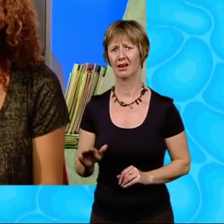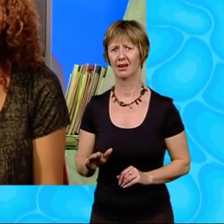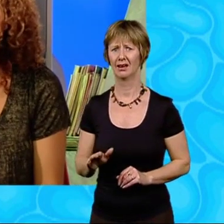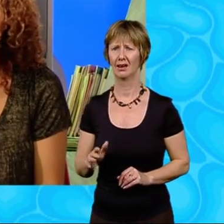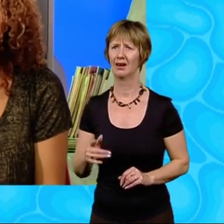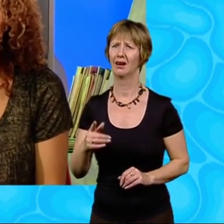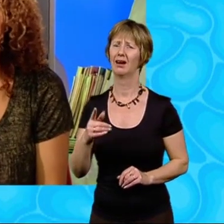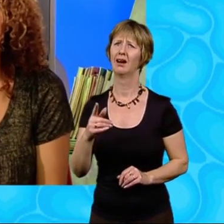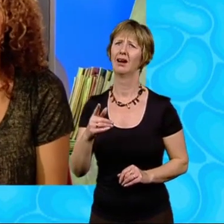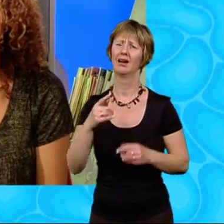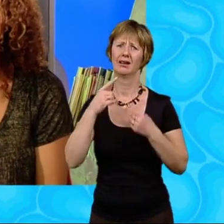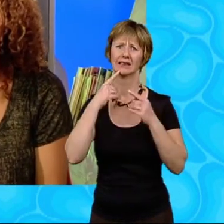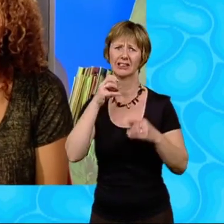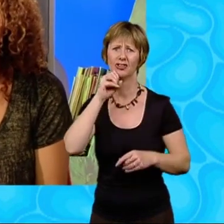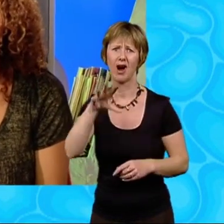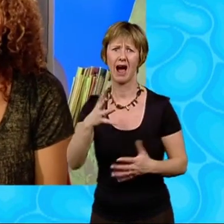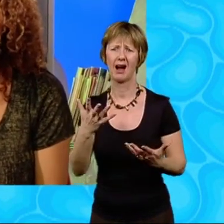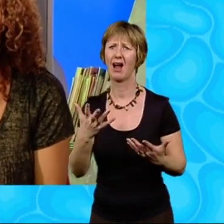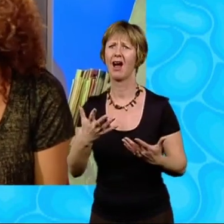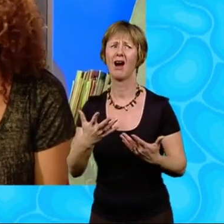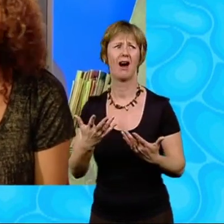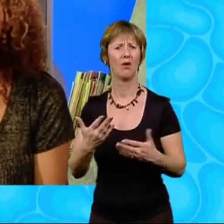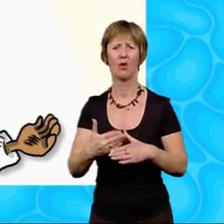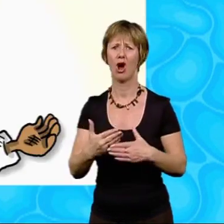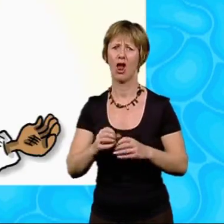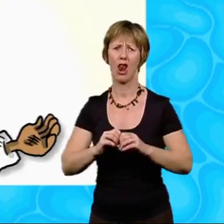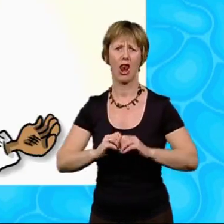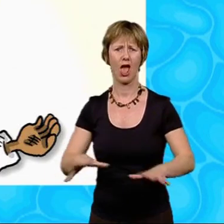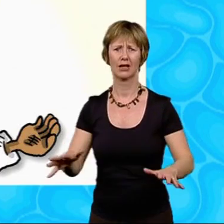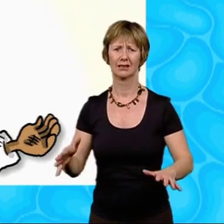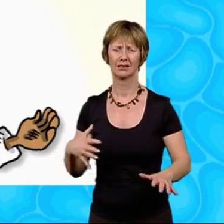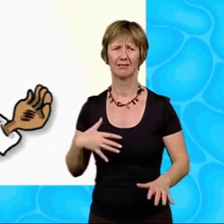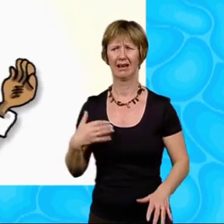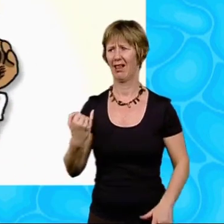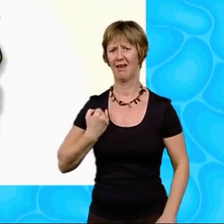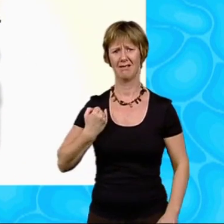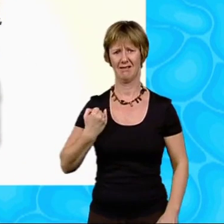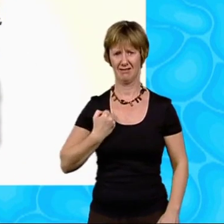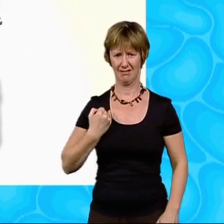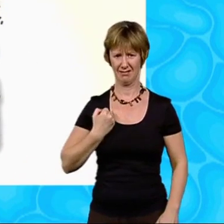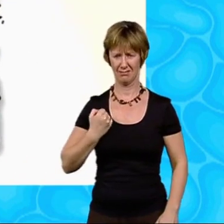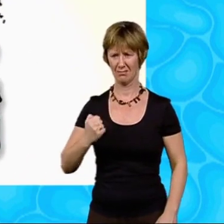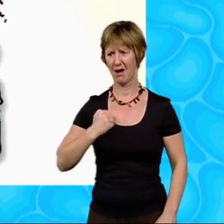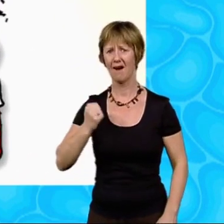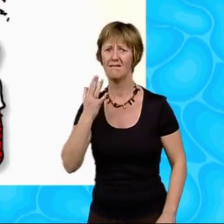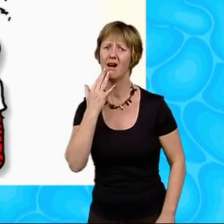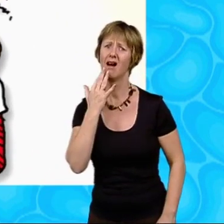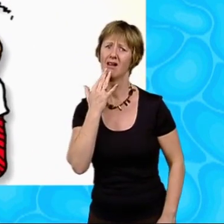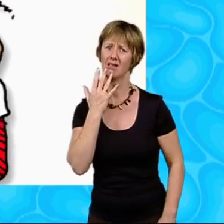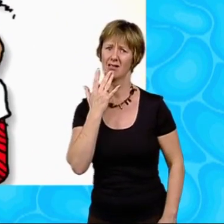Just like that, Miss Porter had lost her job. And I felt worse than anyone because it was all my fault.